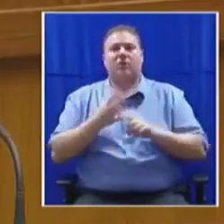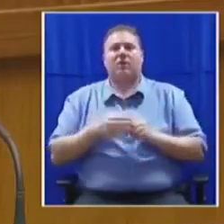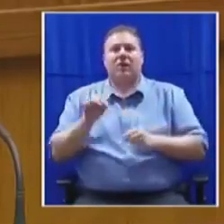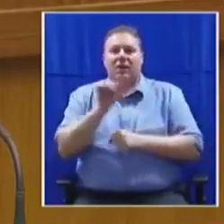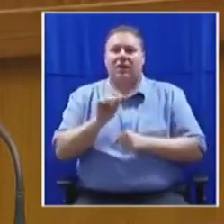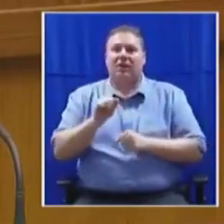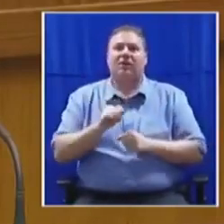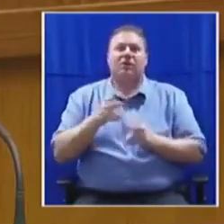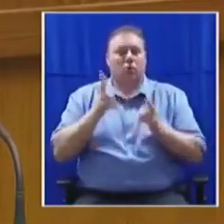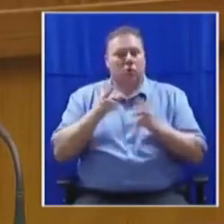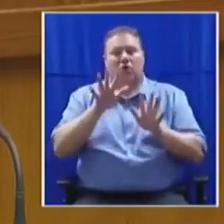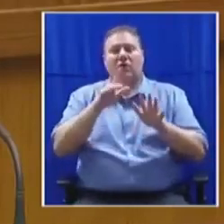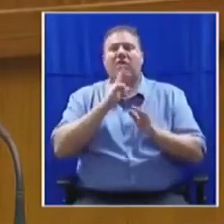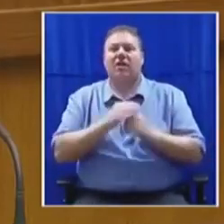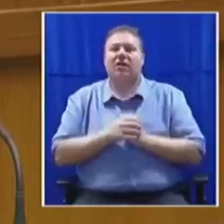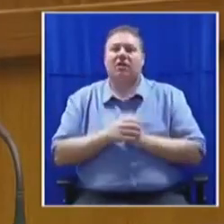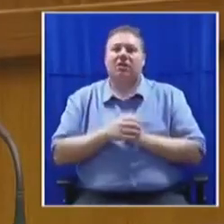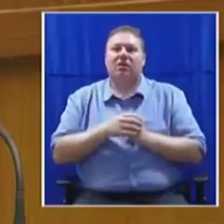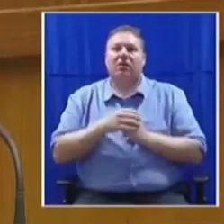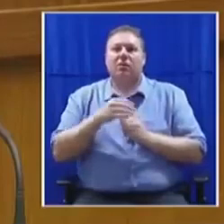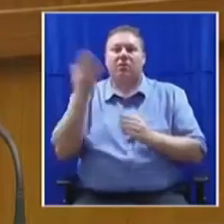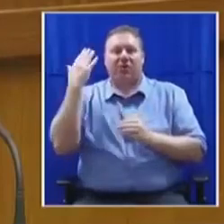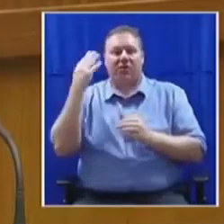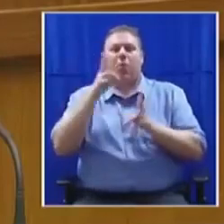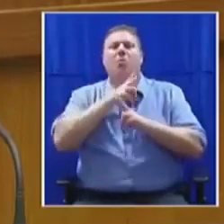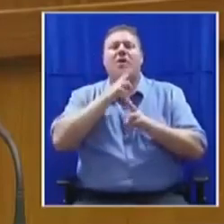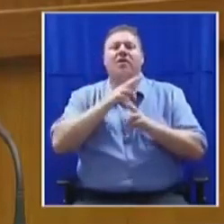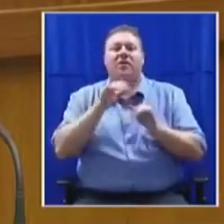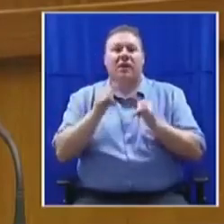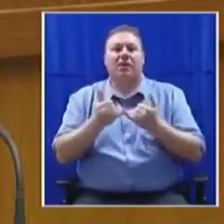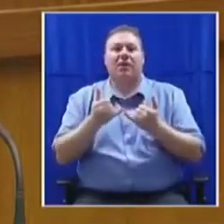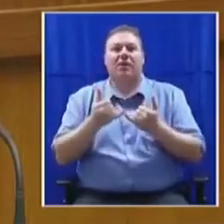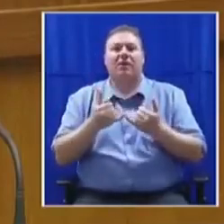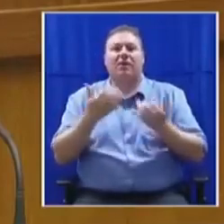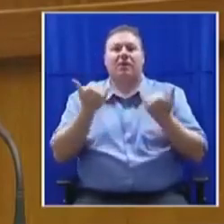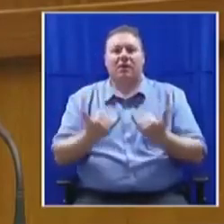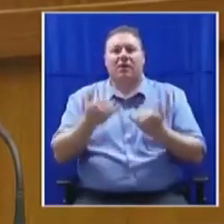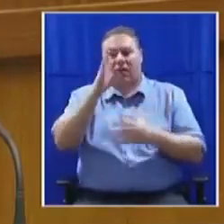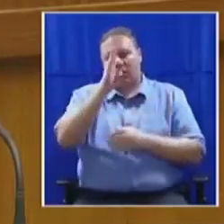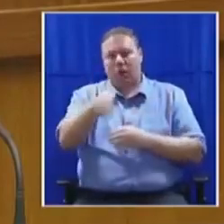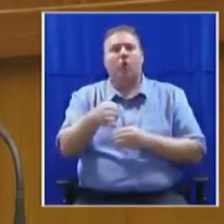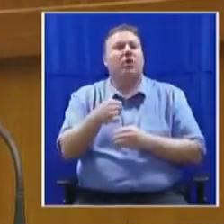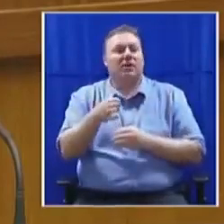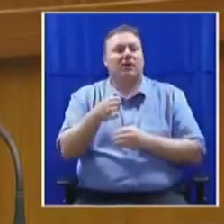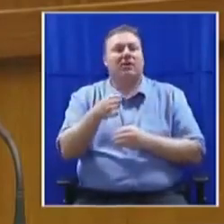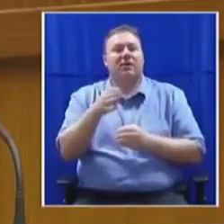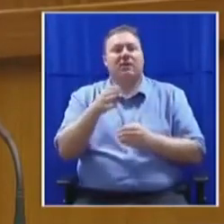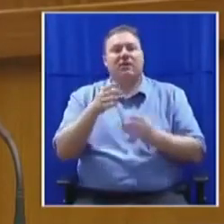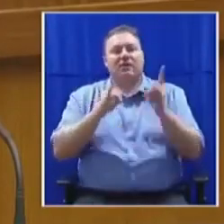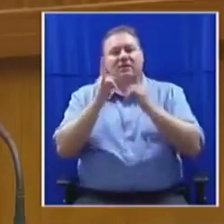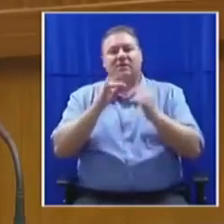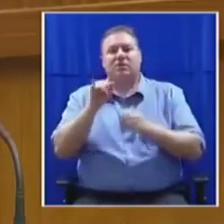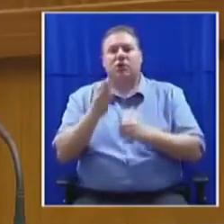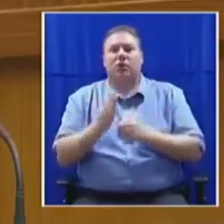Cleaners who used to be employed by private companies are now employed directly by the city of Joannisbeck. The